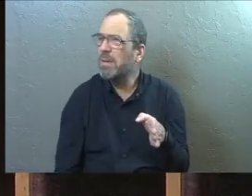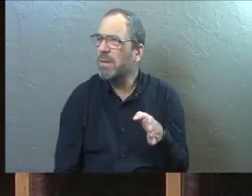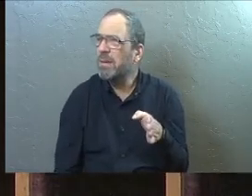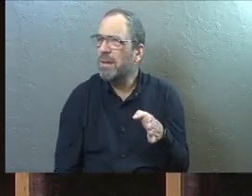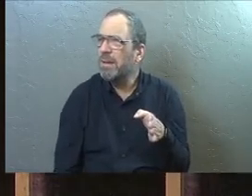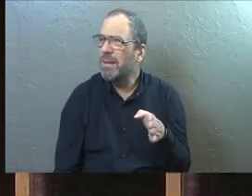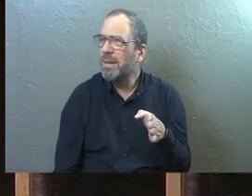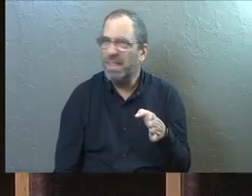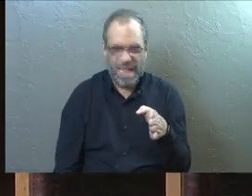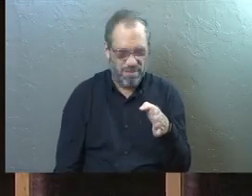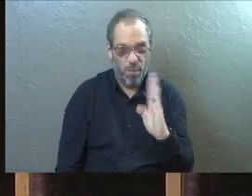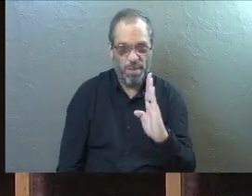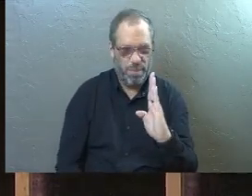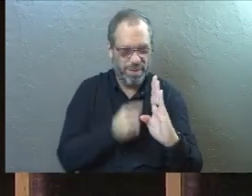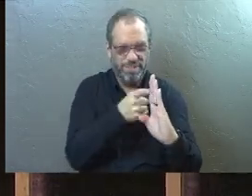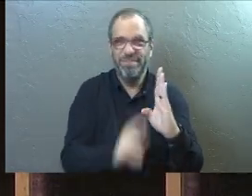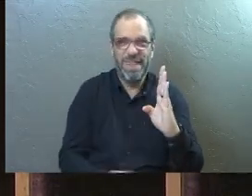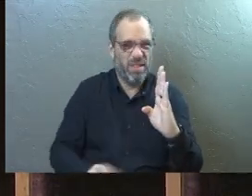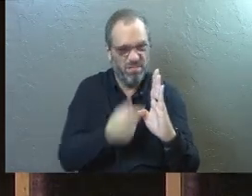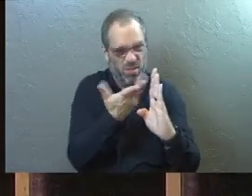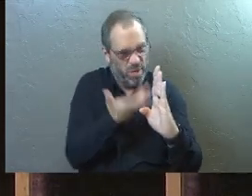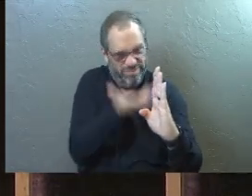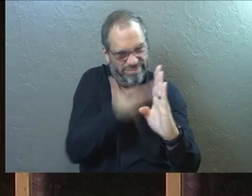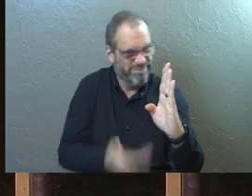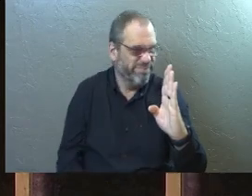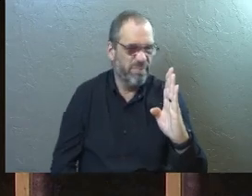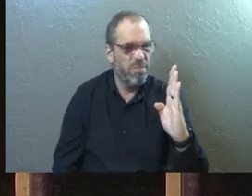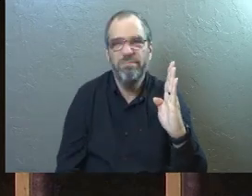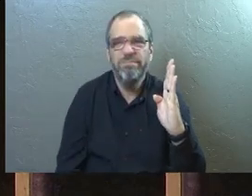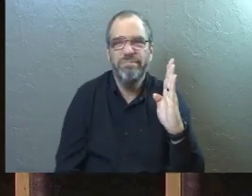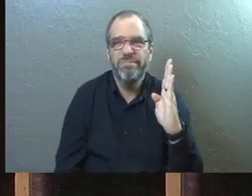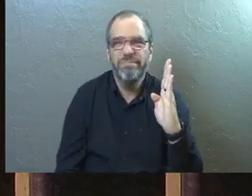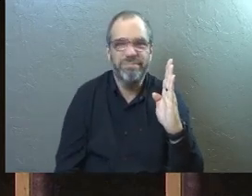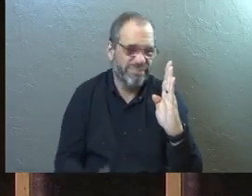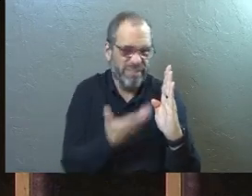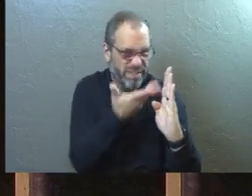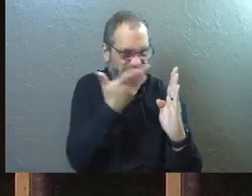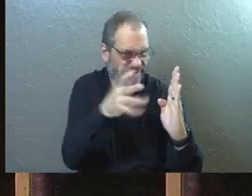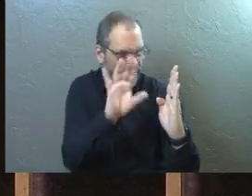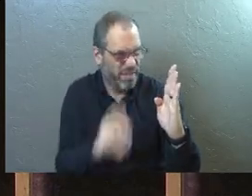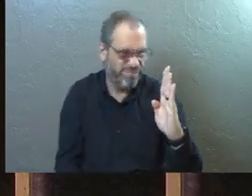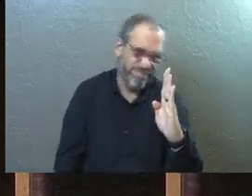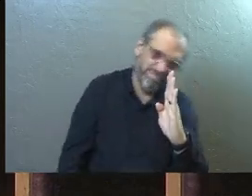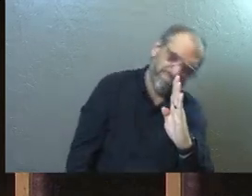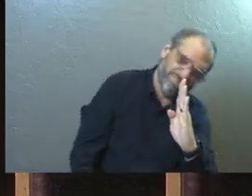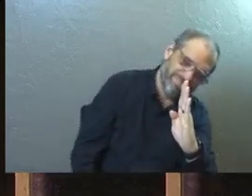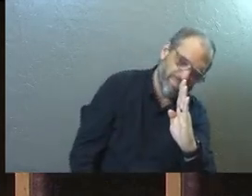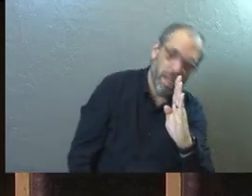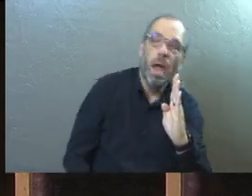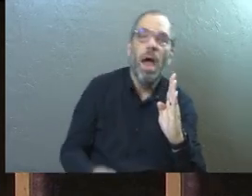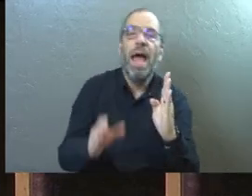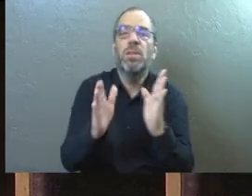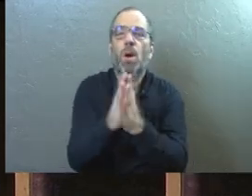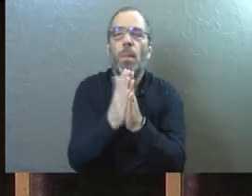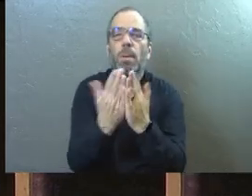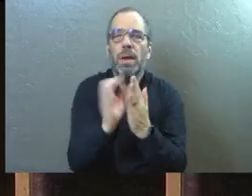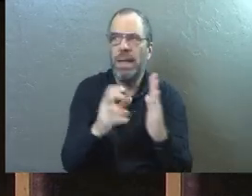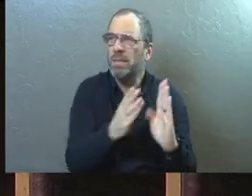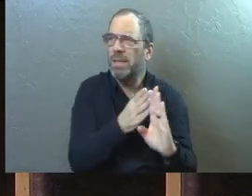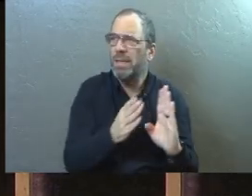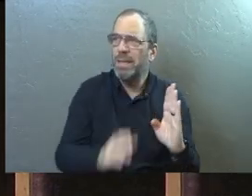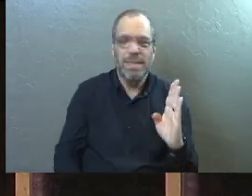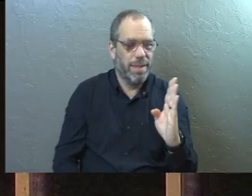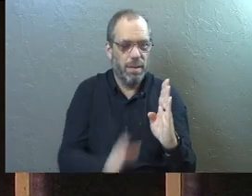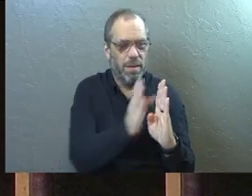And when you're in that, that's all there is. It's all that matters. Everything is right there. And then you